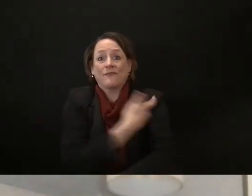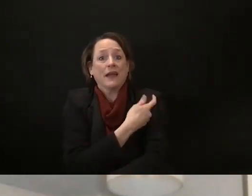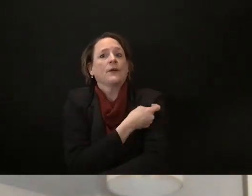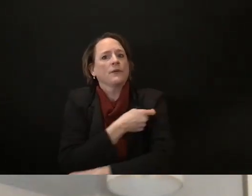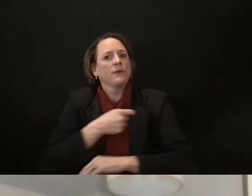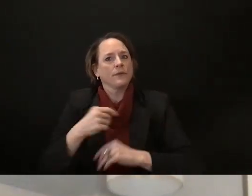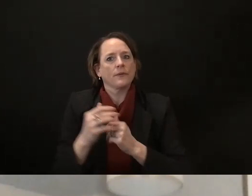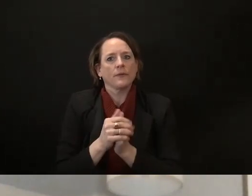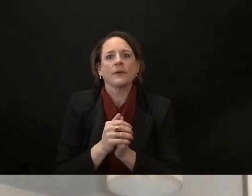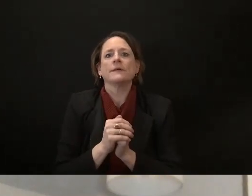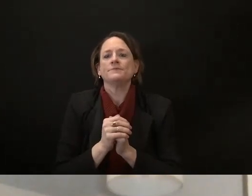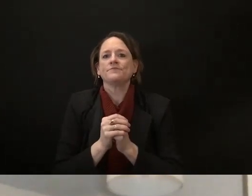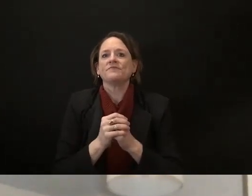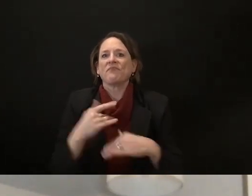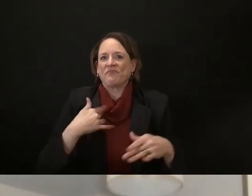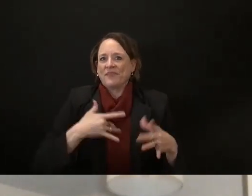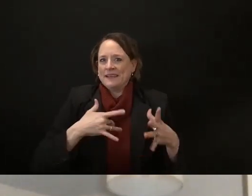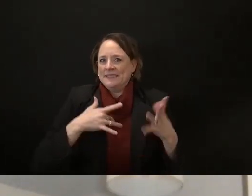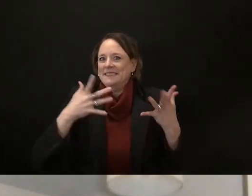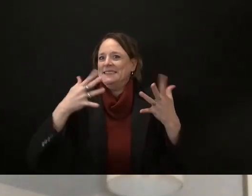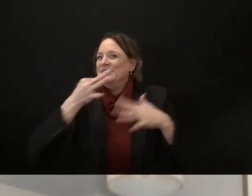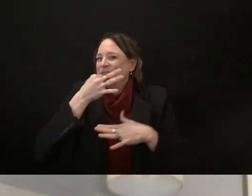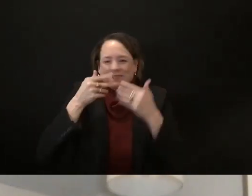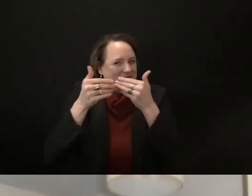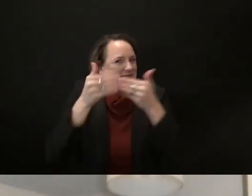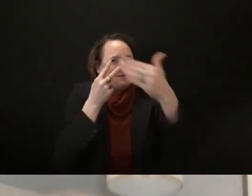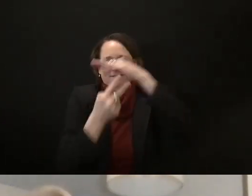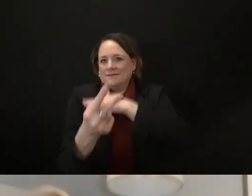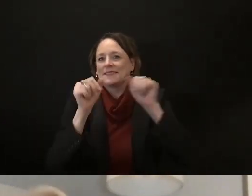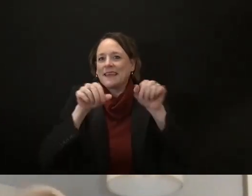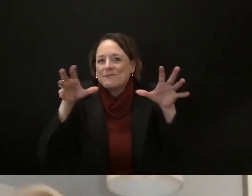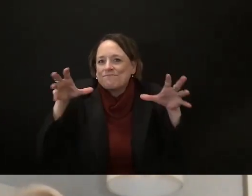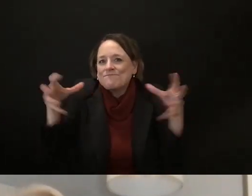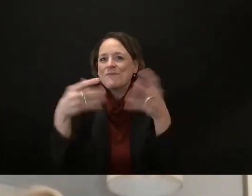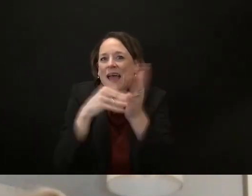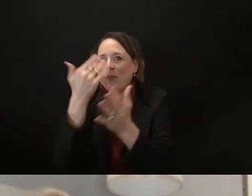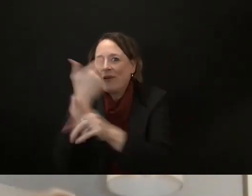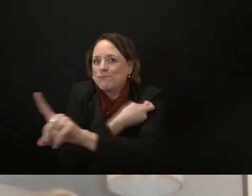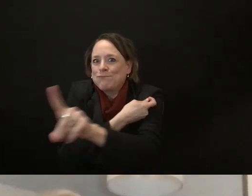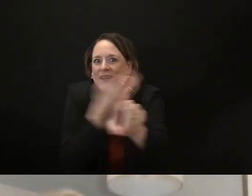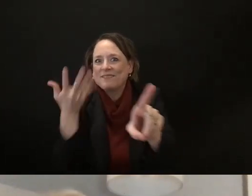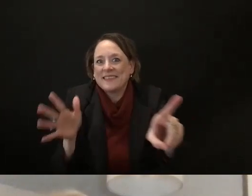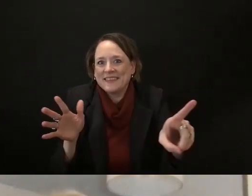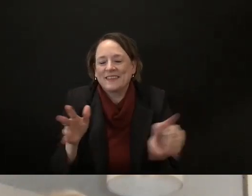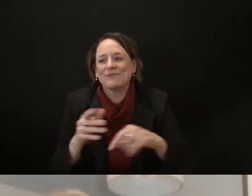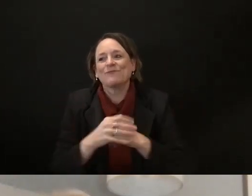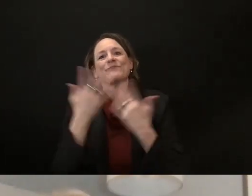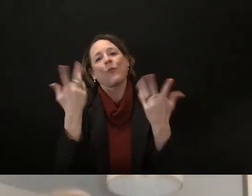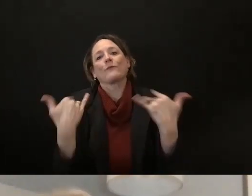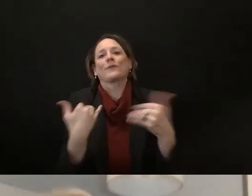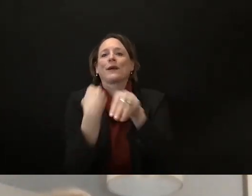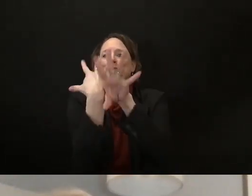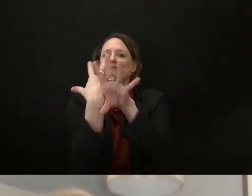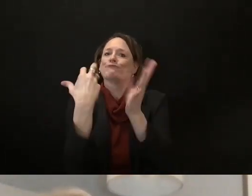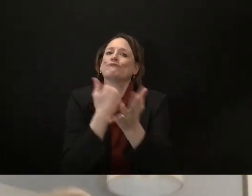but this is how it is for now so thanks for participating and i want to echo my colleagues sentiments uh and the reason why it's been